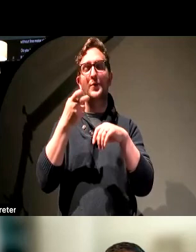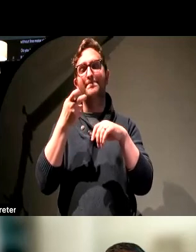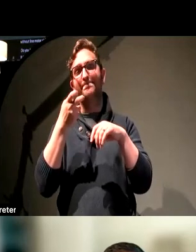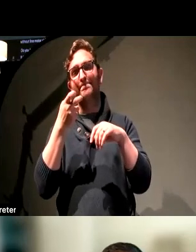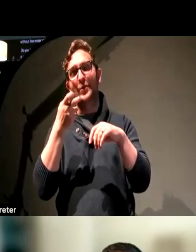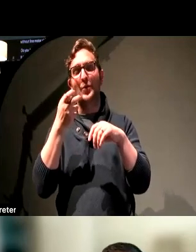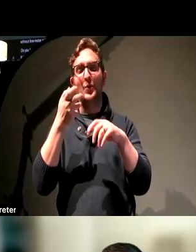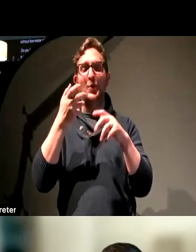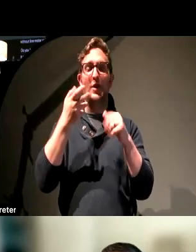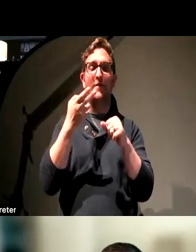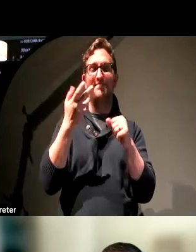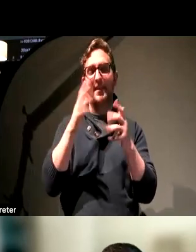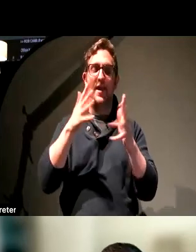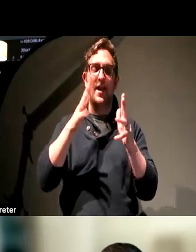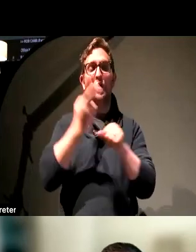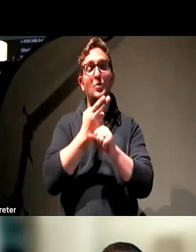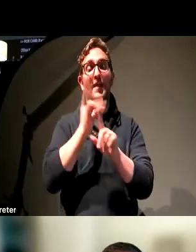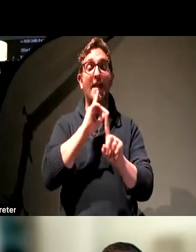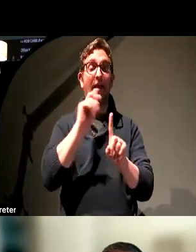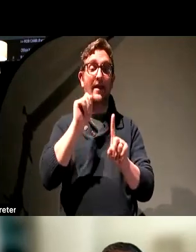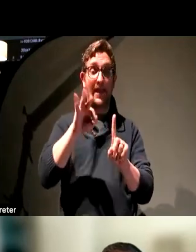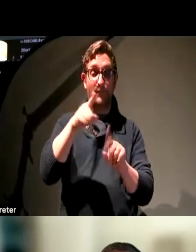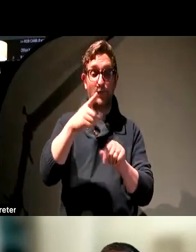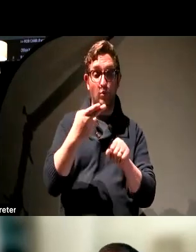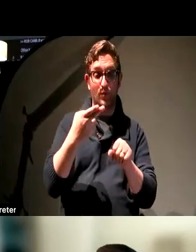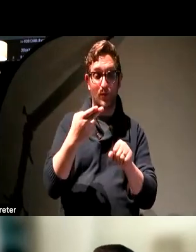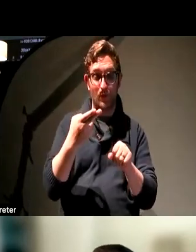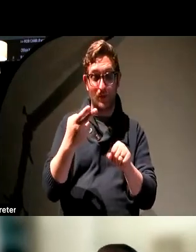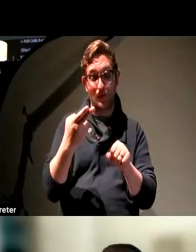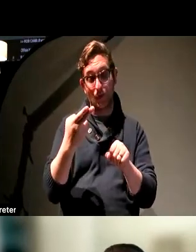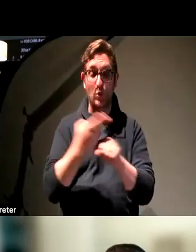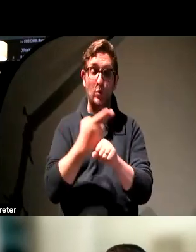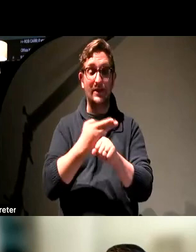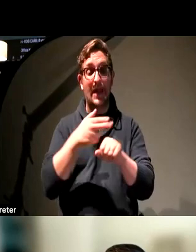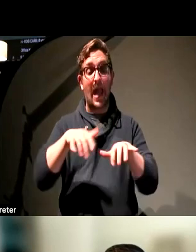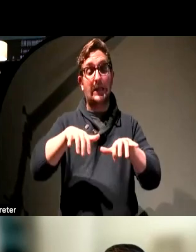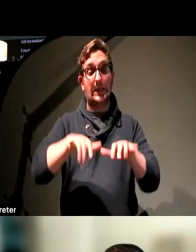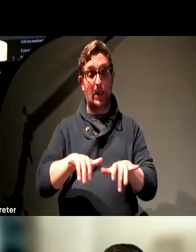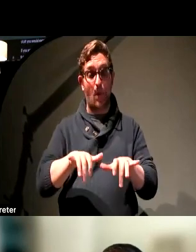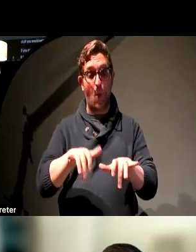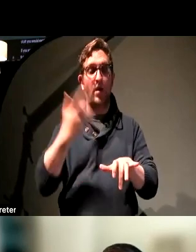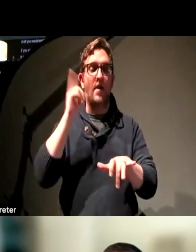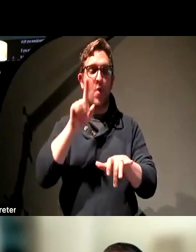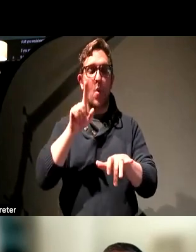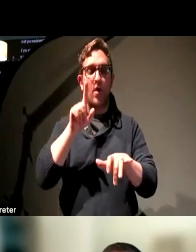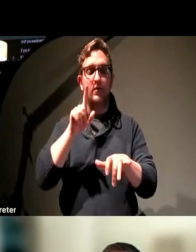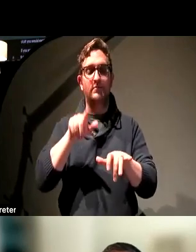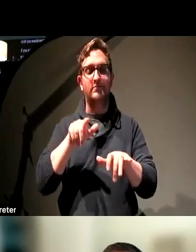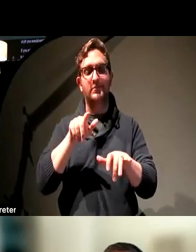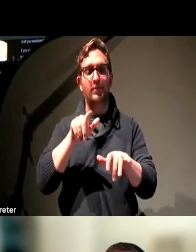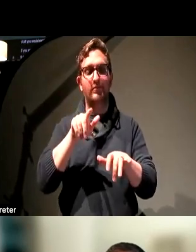So if you're using, say, Dragon Naturally Speaking, or if you're using a keyboard to navigate, then Office stuff